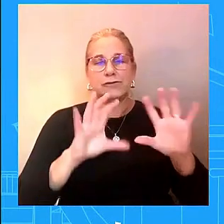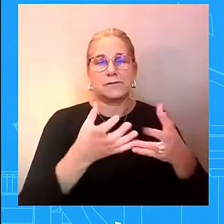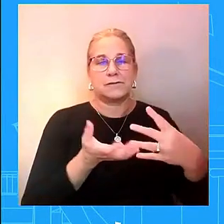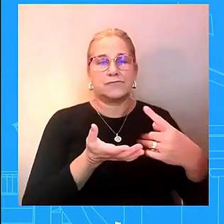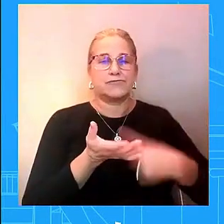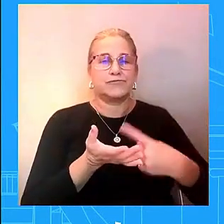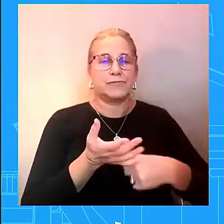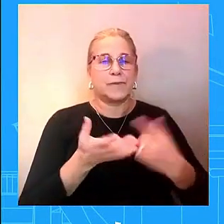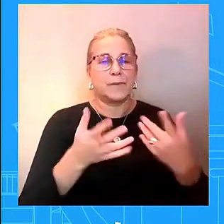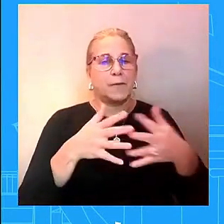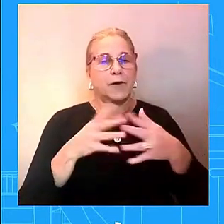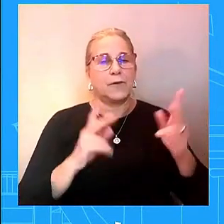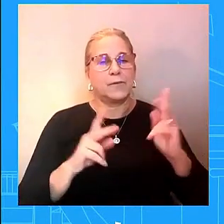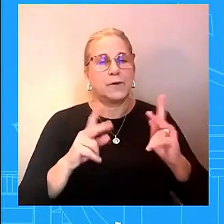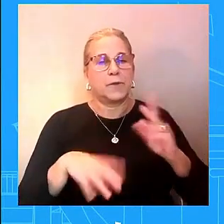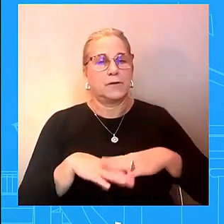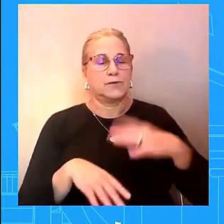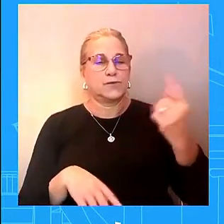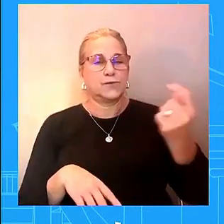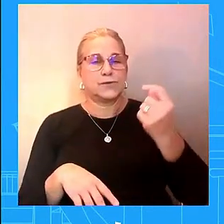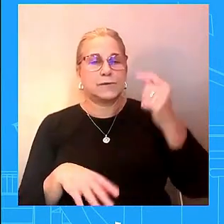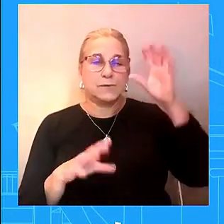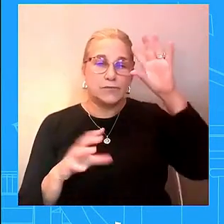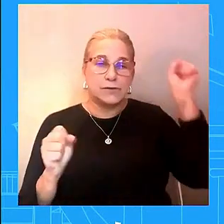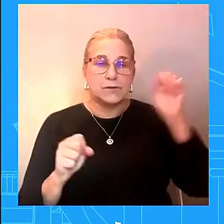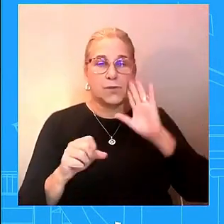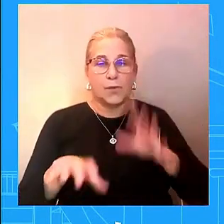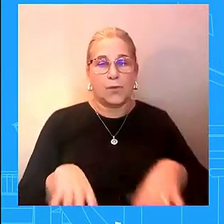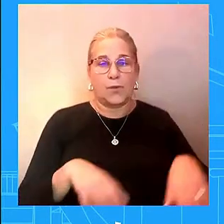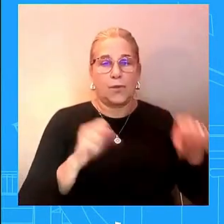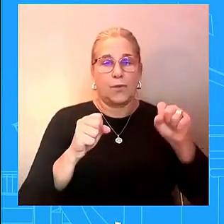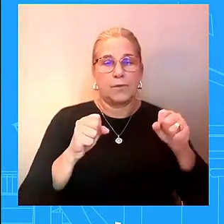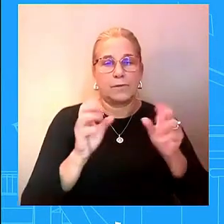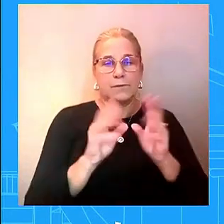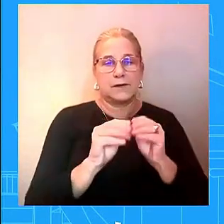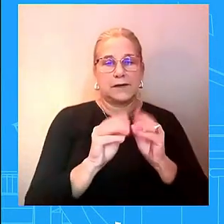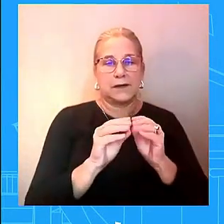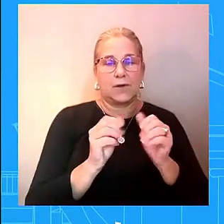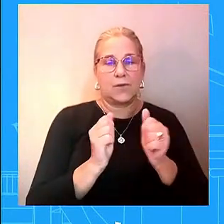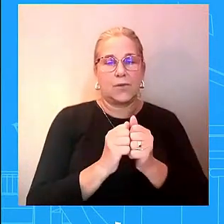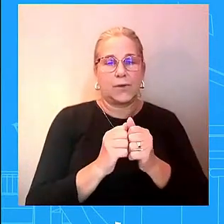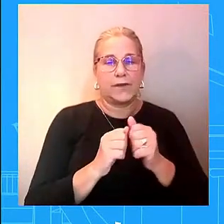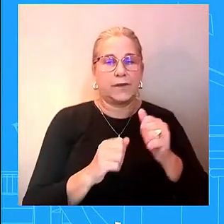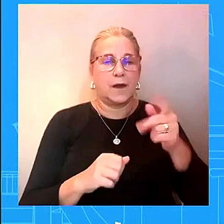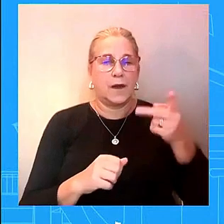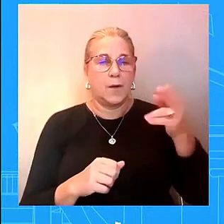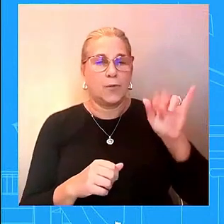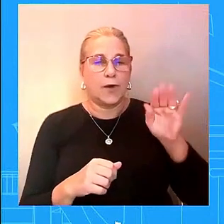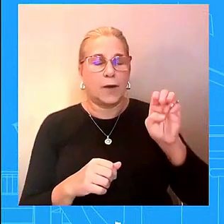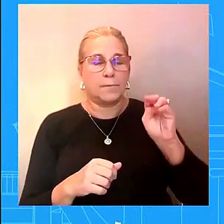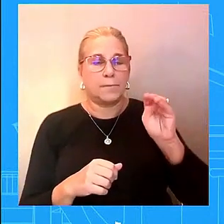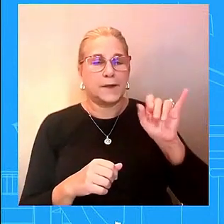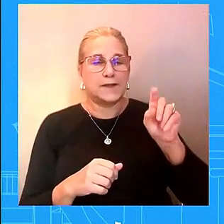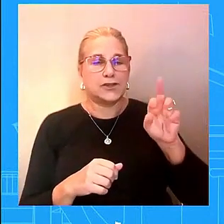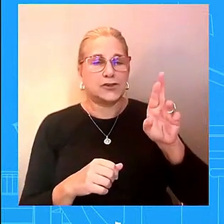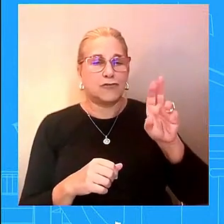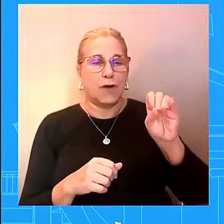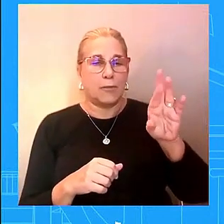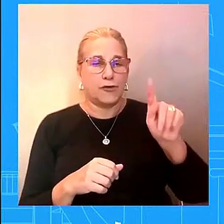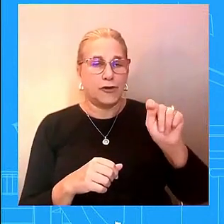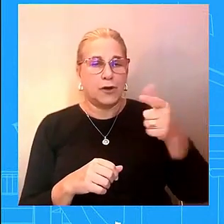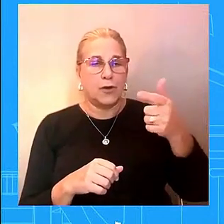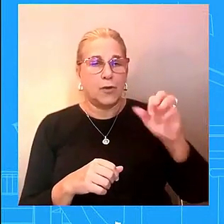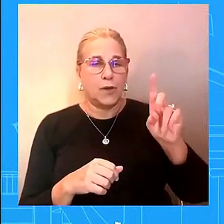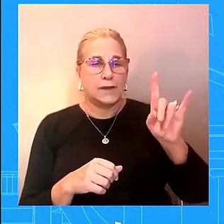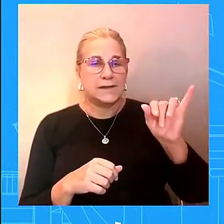gollib of the republic of slovenia before heading to concord new hampshire where he will join senator